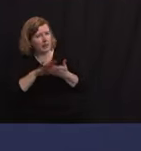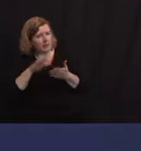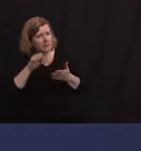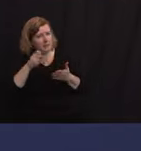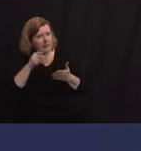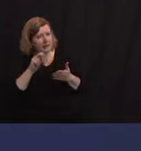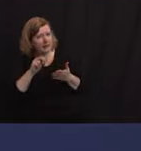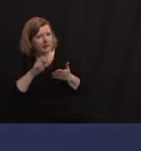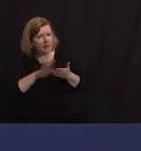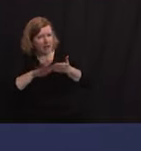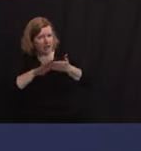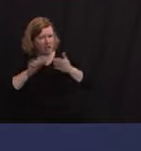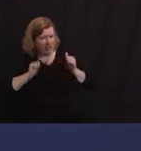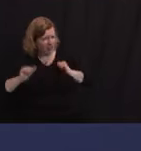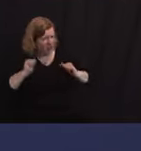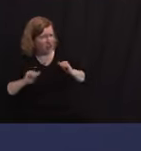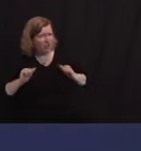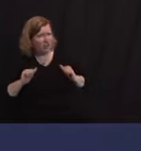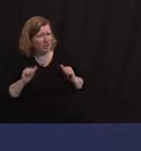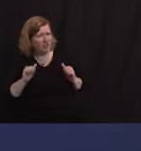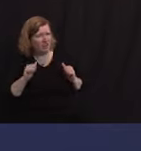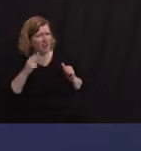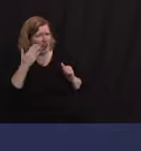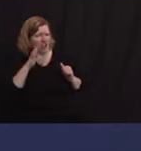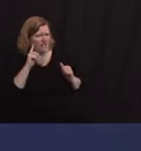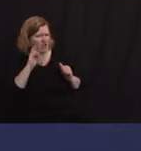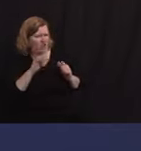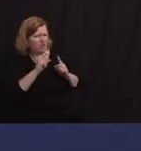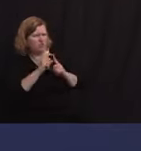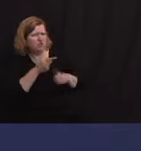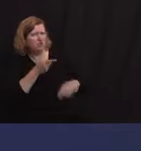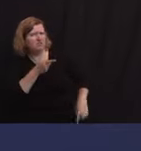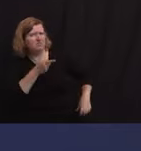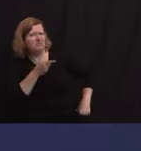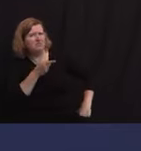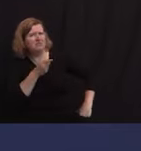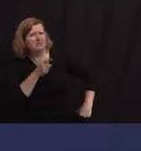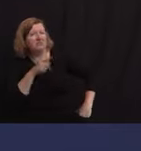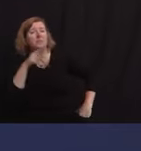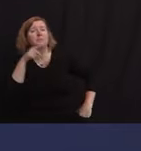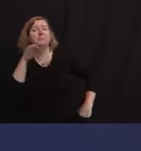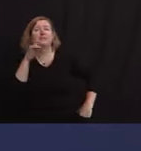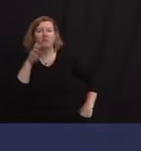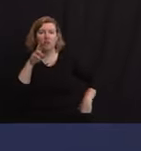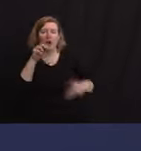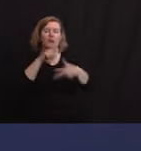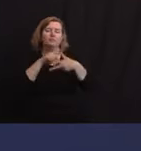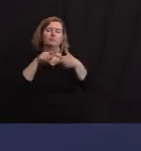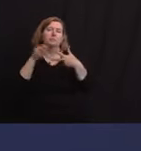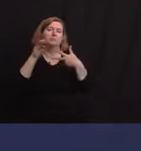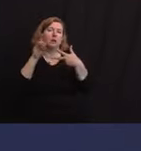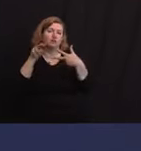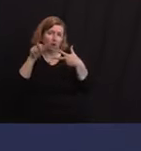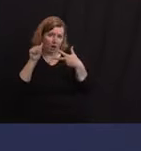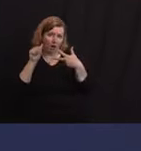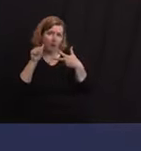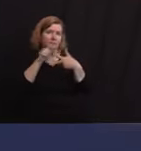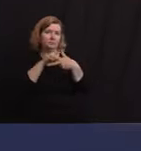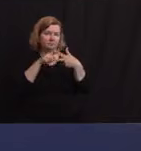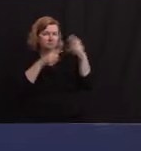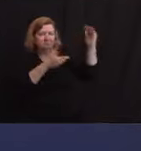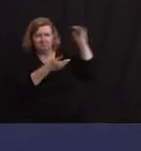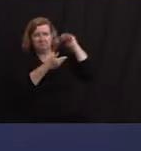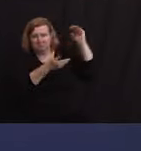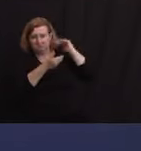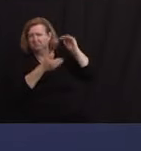They have stayed, though. Pfizer and Moderna have been steady, either flat or modestly up, and they've stayed that way for